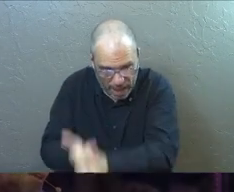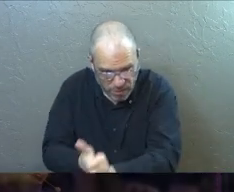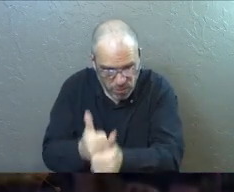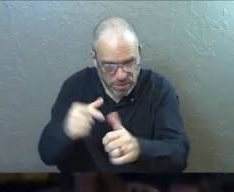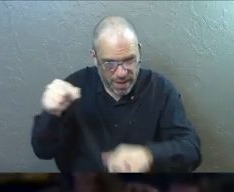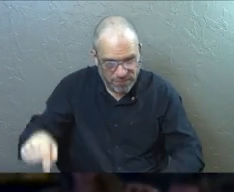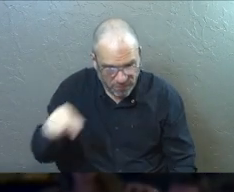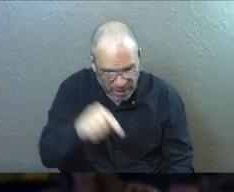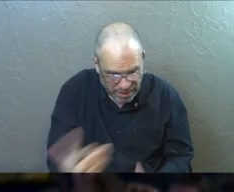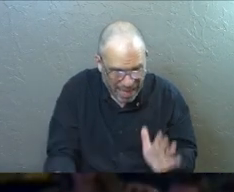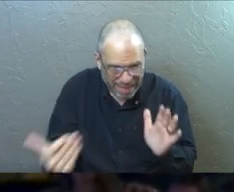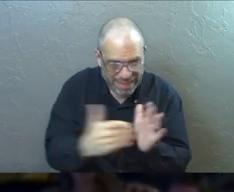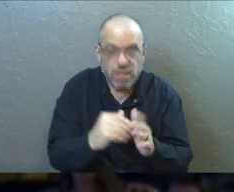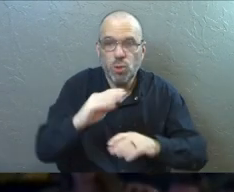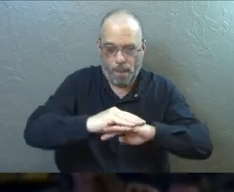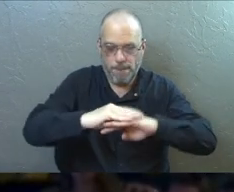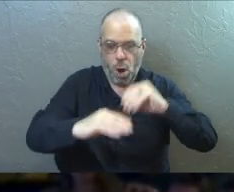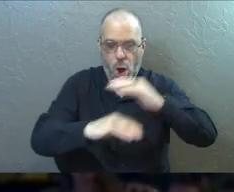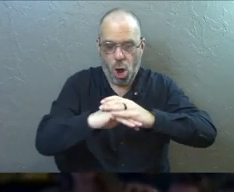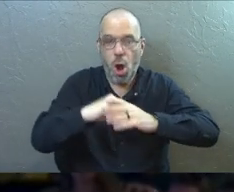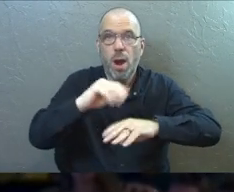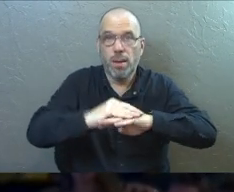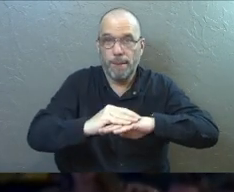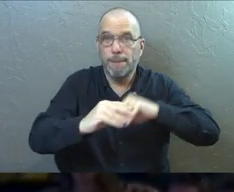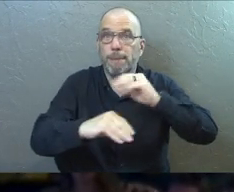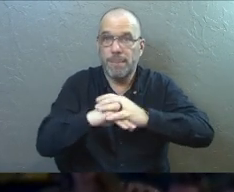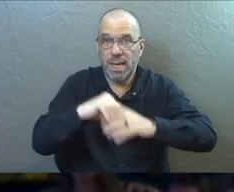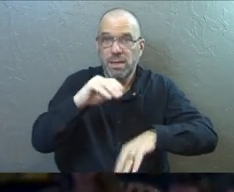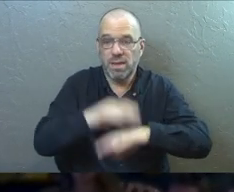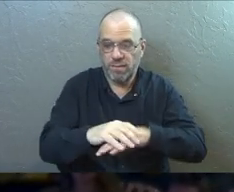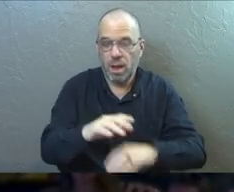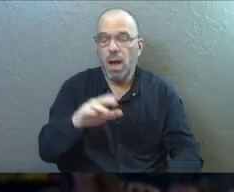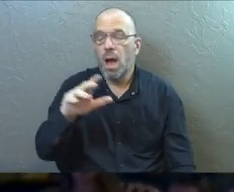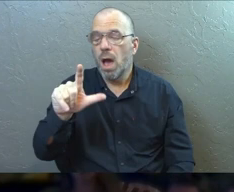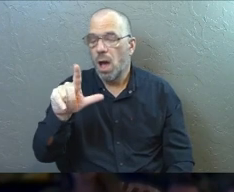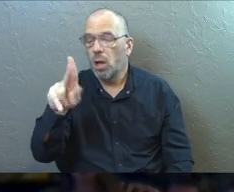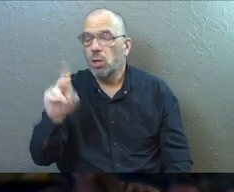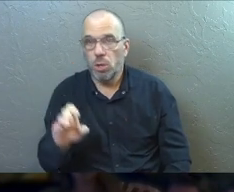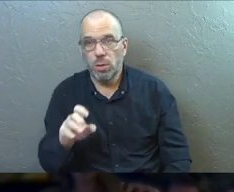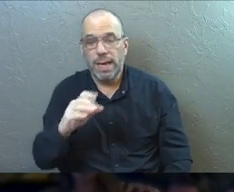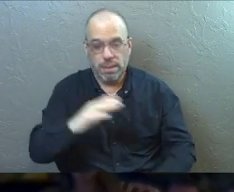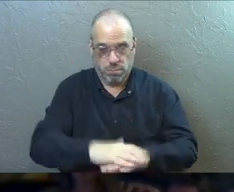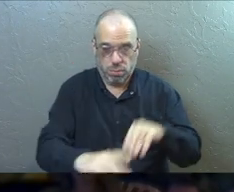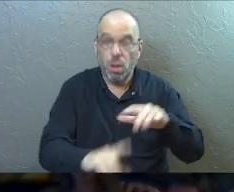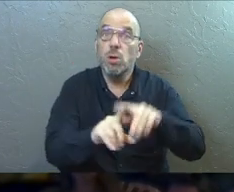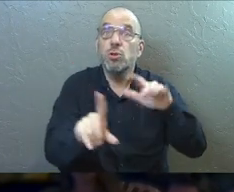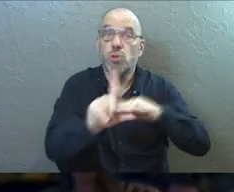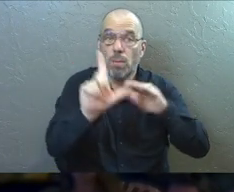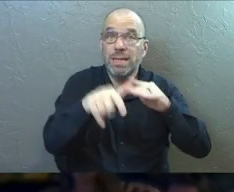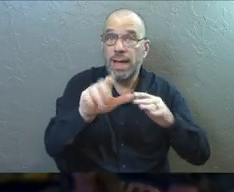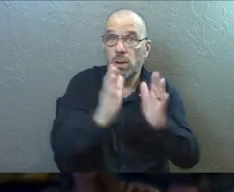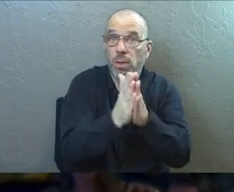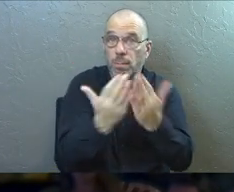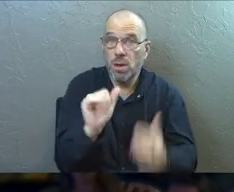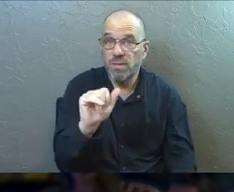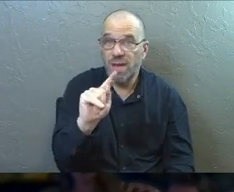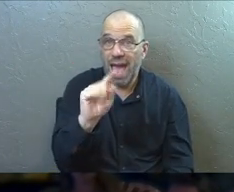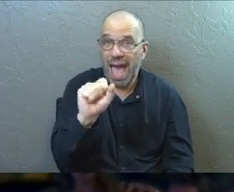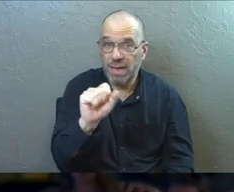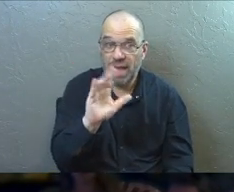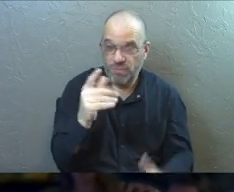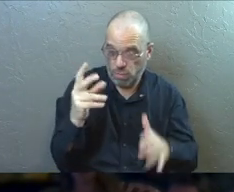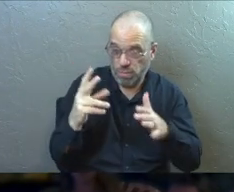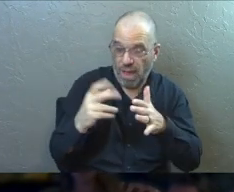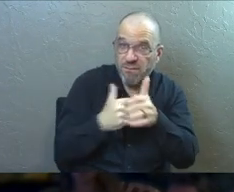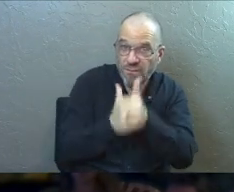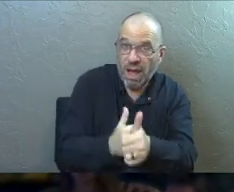again. So Barnabas is a character that's being introduced by Dr. Luke here. Barnabas is going to come up later in the book of Acts. If you're tracking with us through